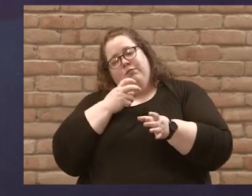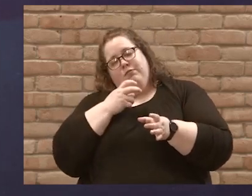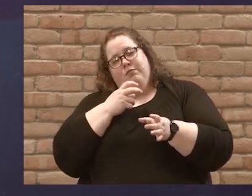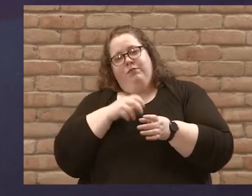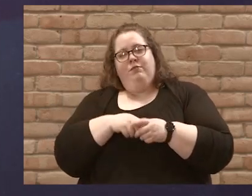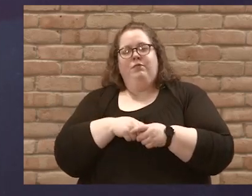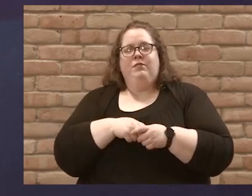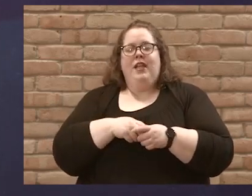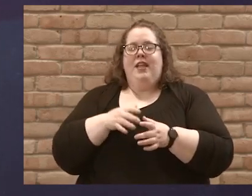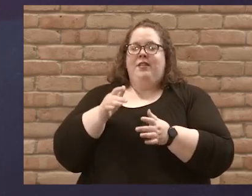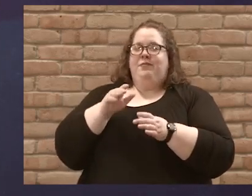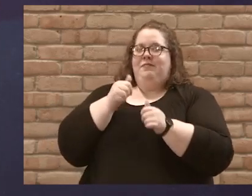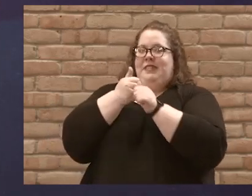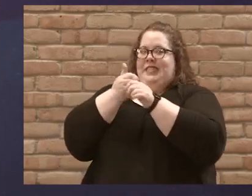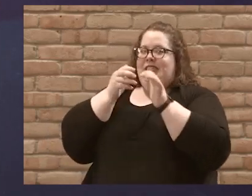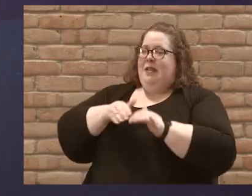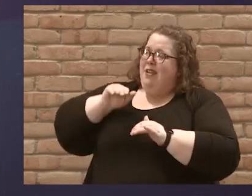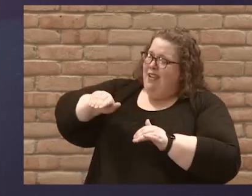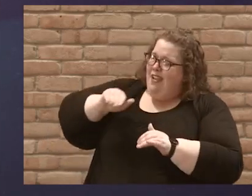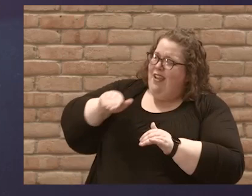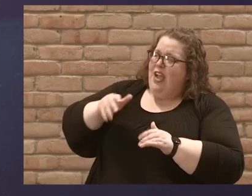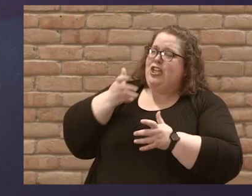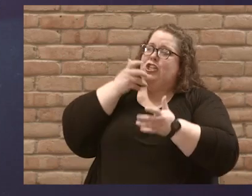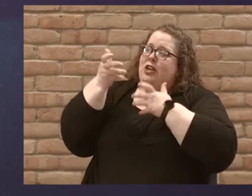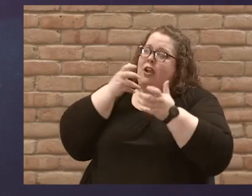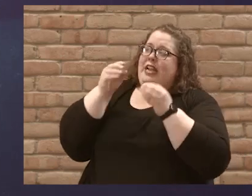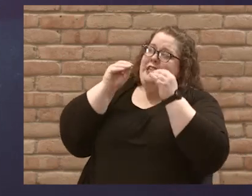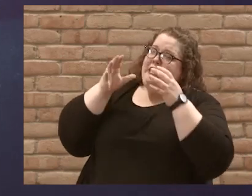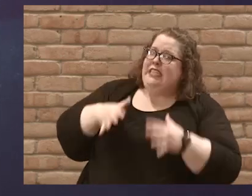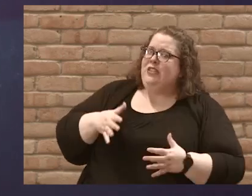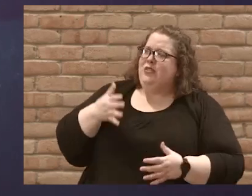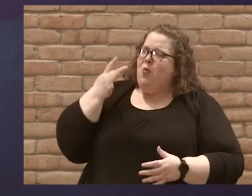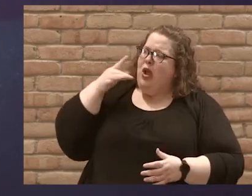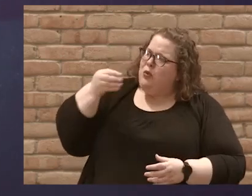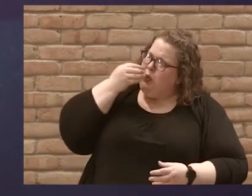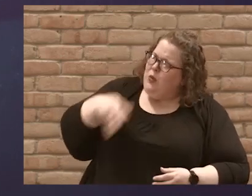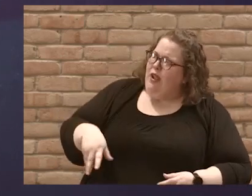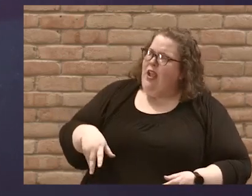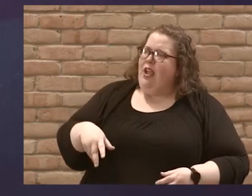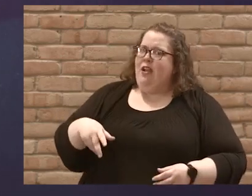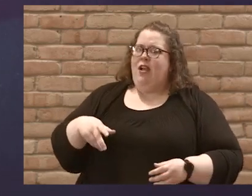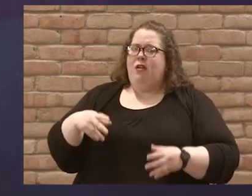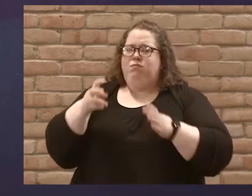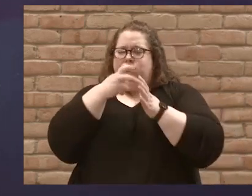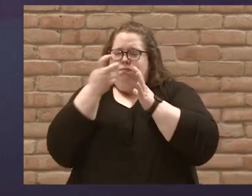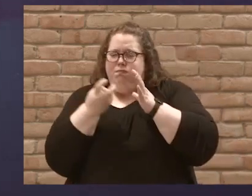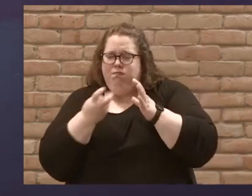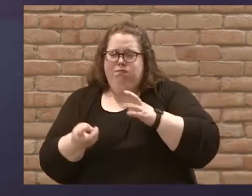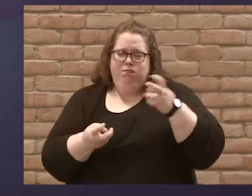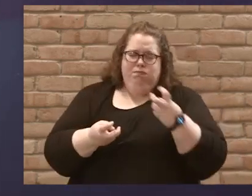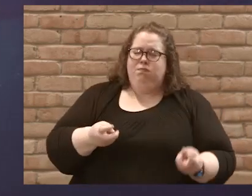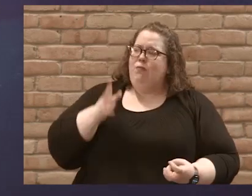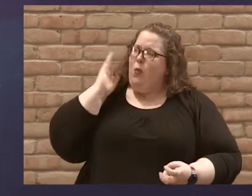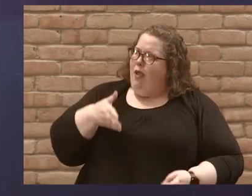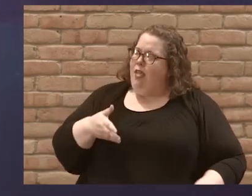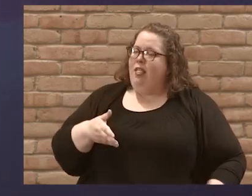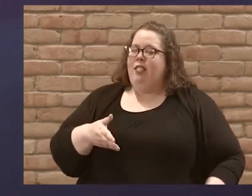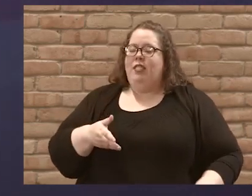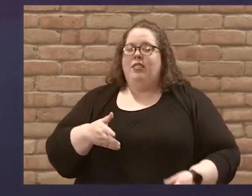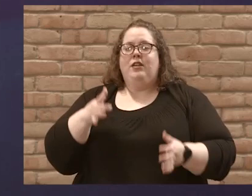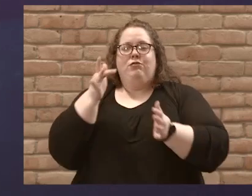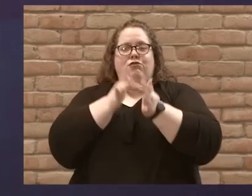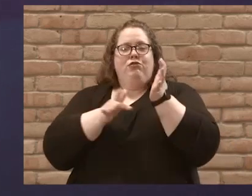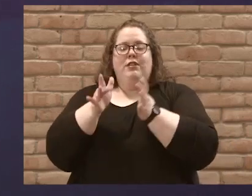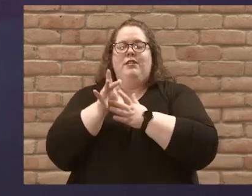The disciples woke him up, shouting, Teacher, don't you care that we're going to drown? When Jesus woke up, he